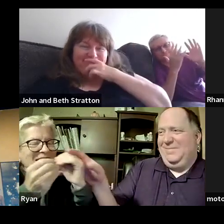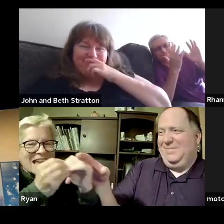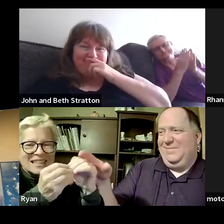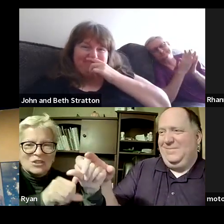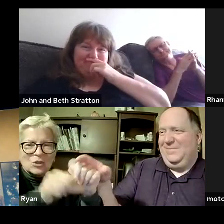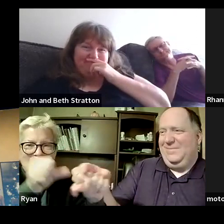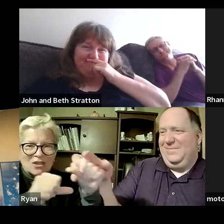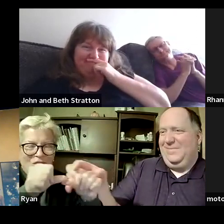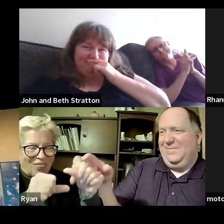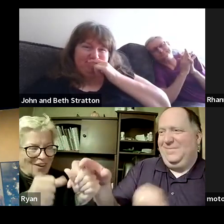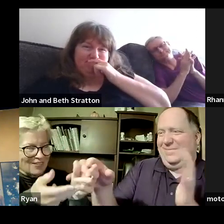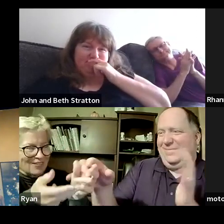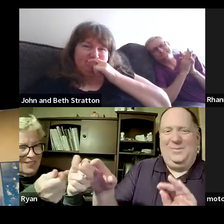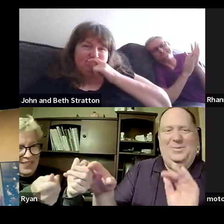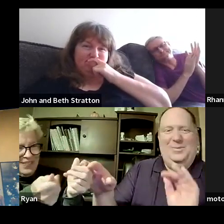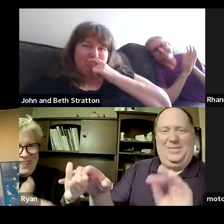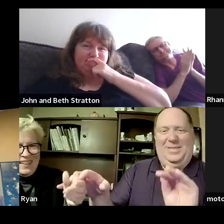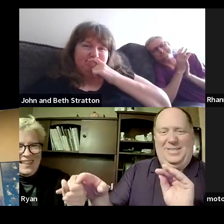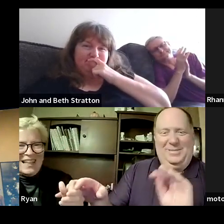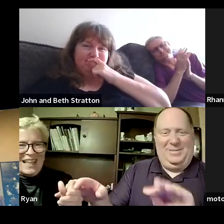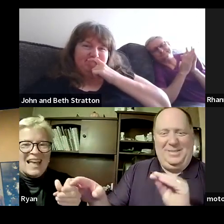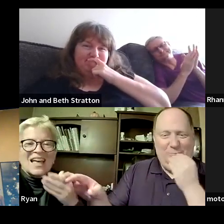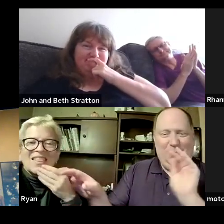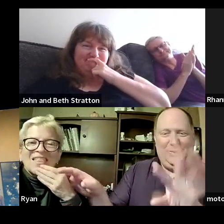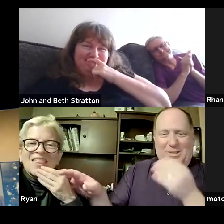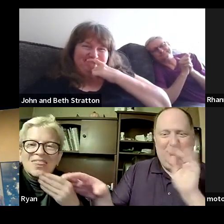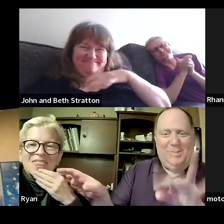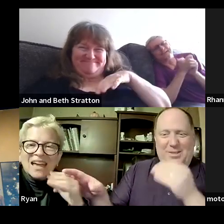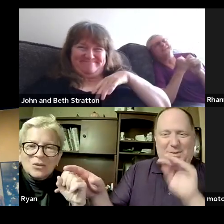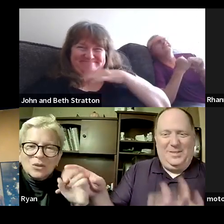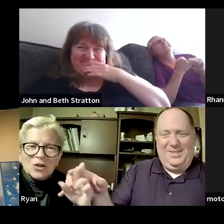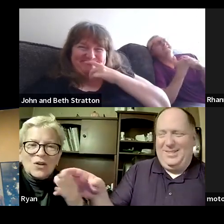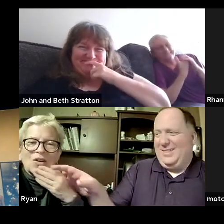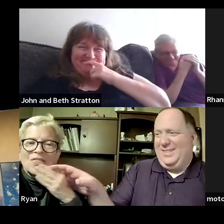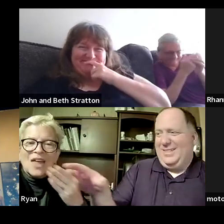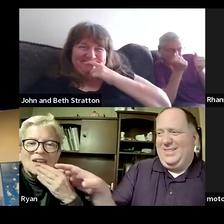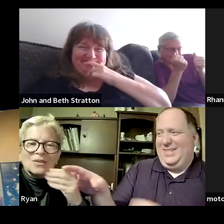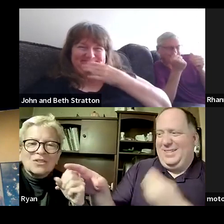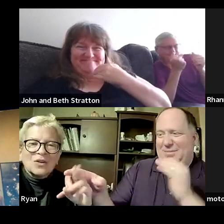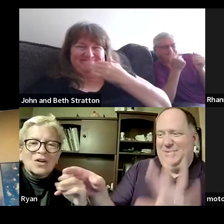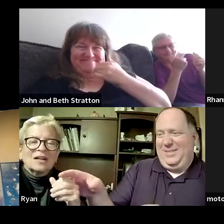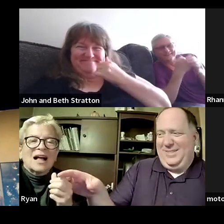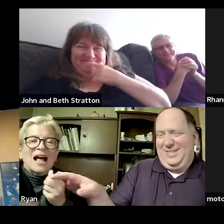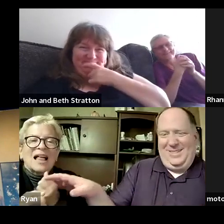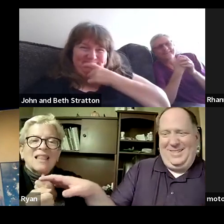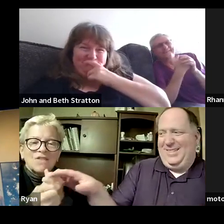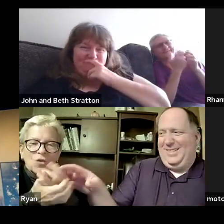okay thank you sir i love you i love you a big baby